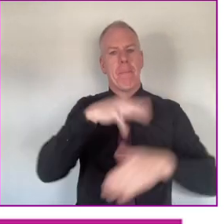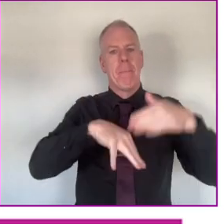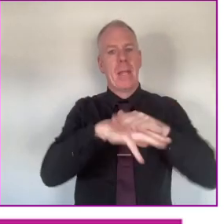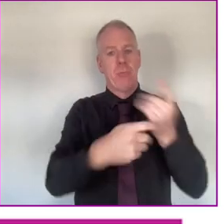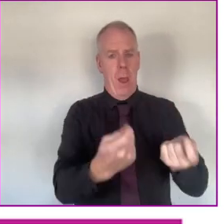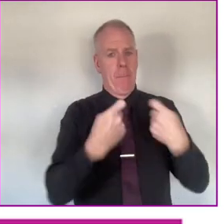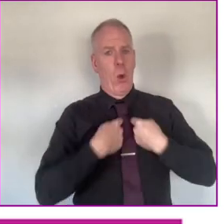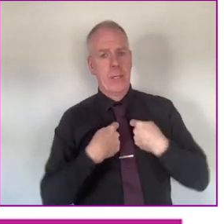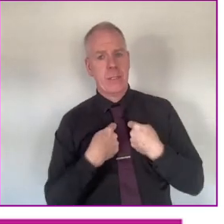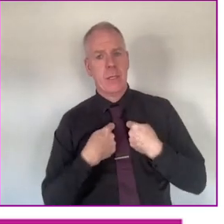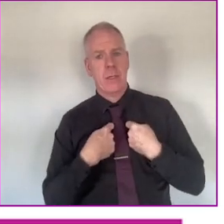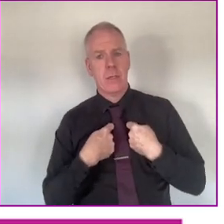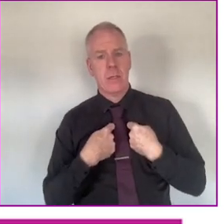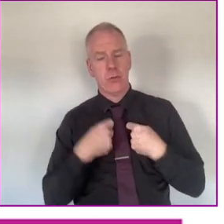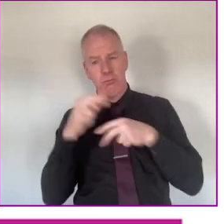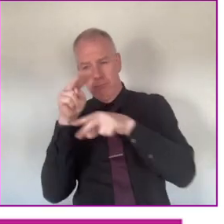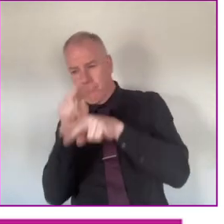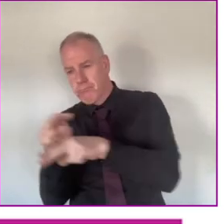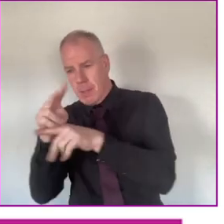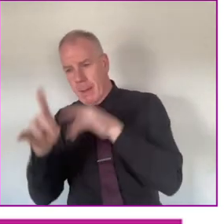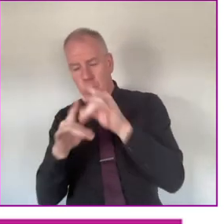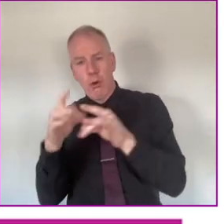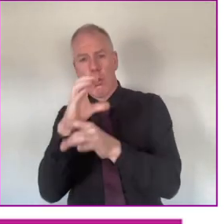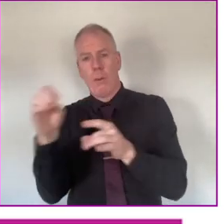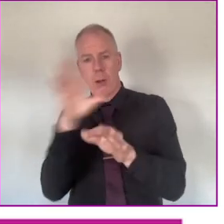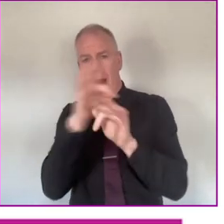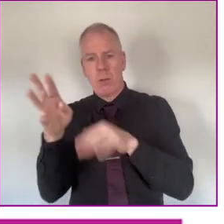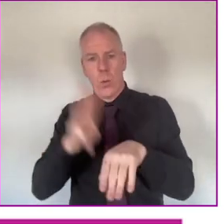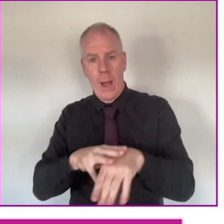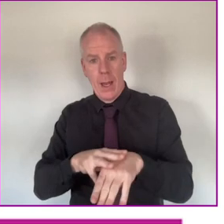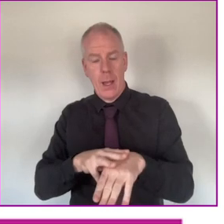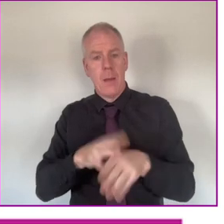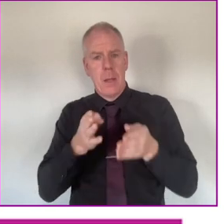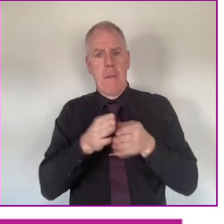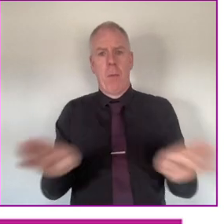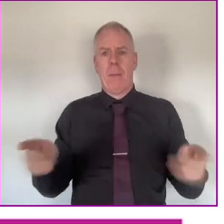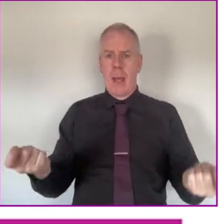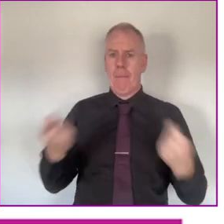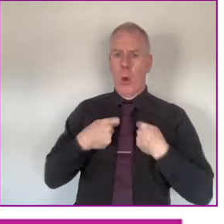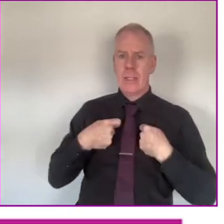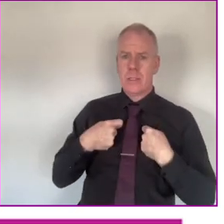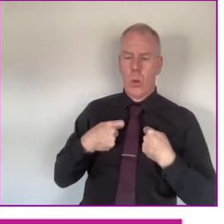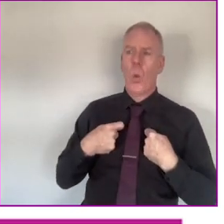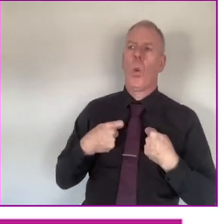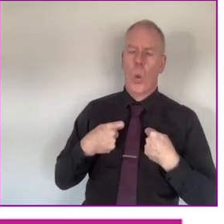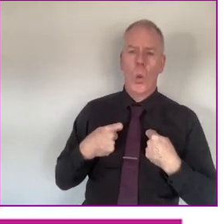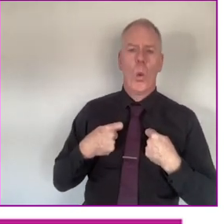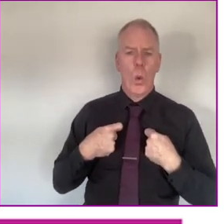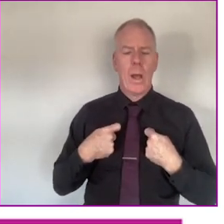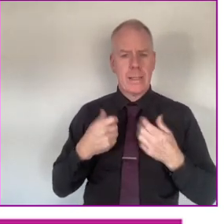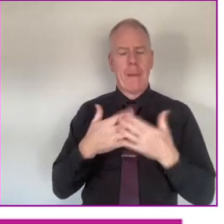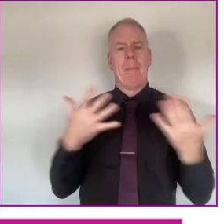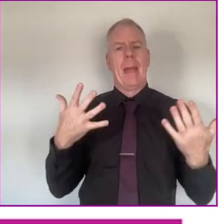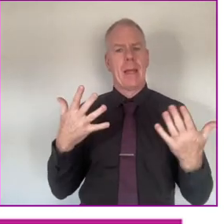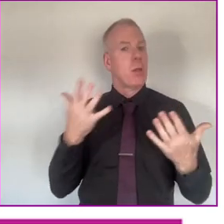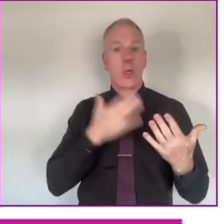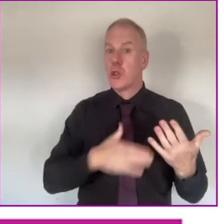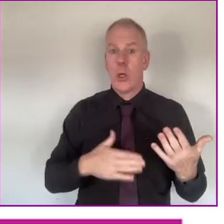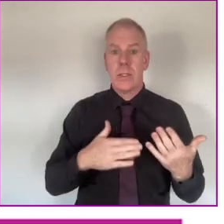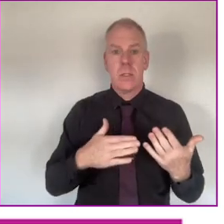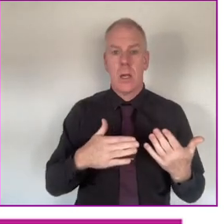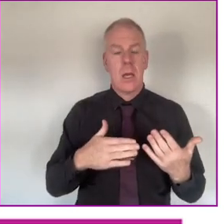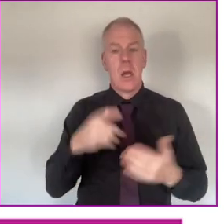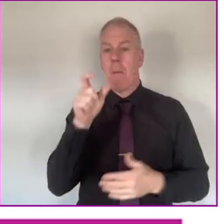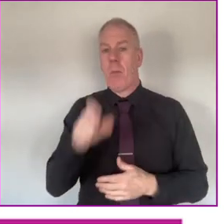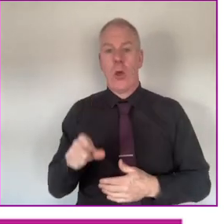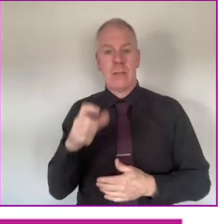the minister's appointees for oversight of the company. You know, and we're the public's appointees. And that's one of the things I suppose I see